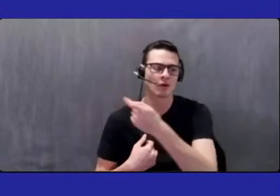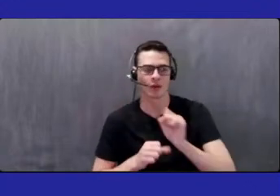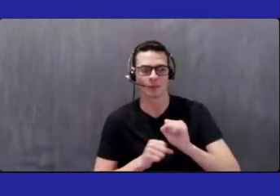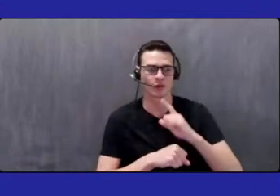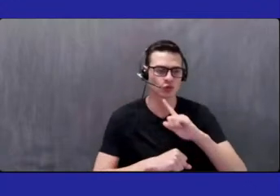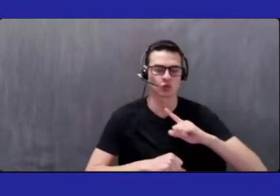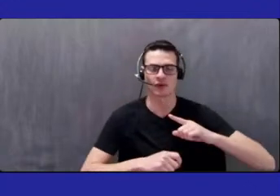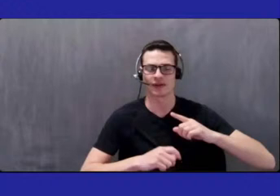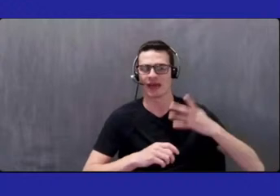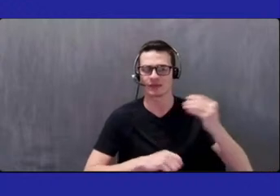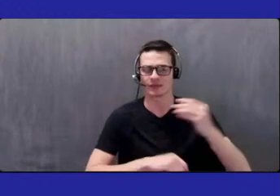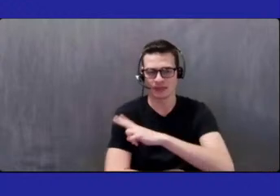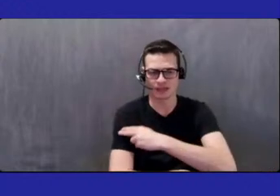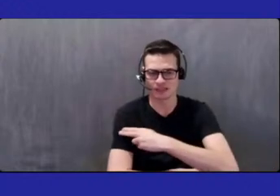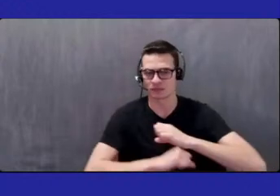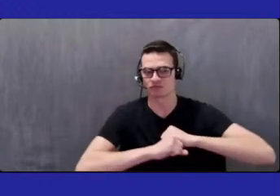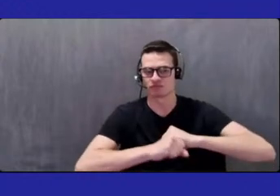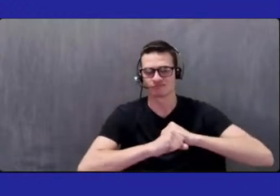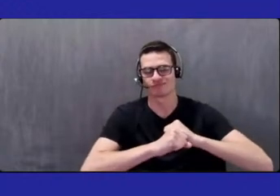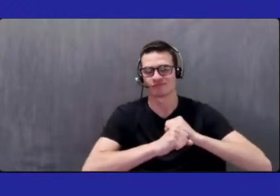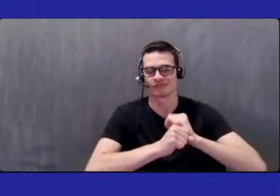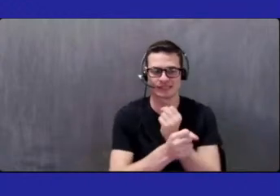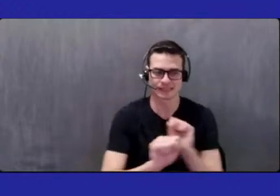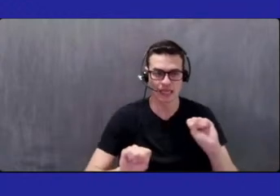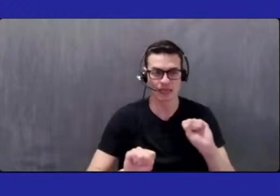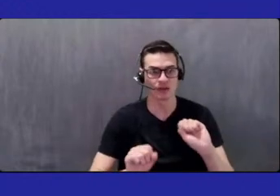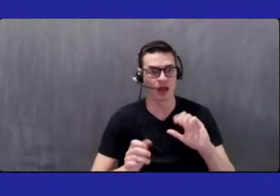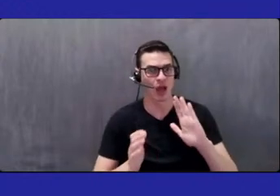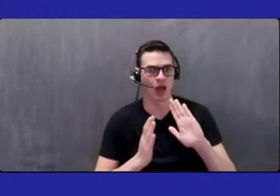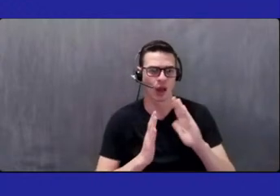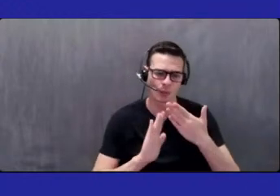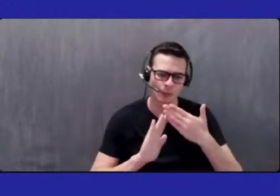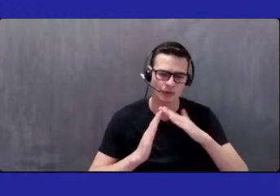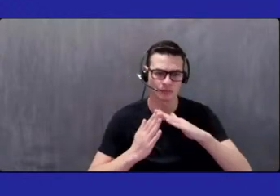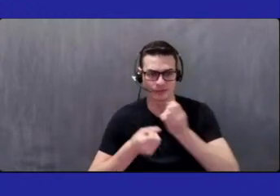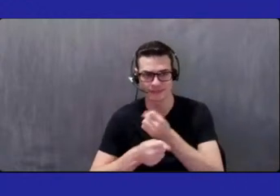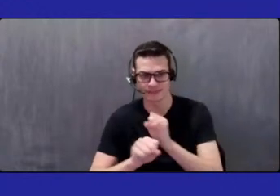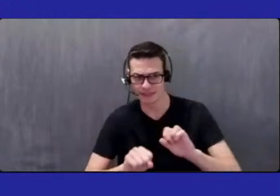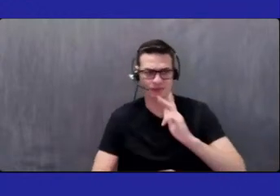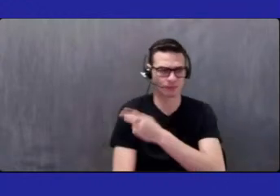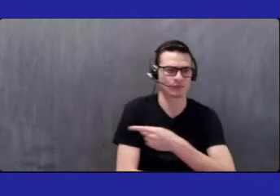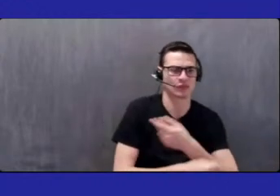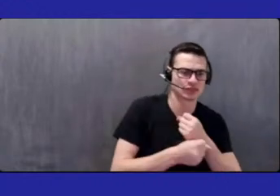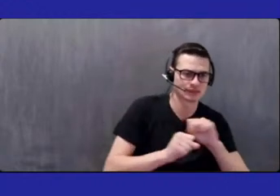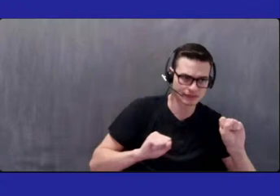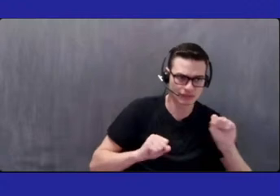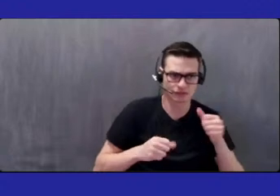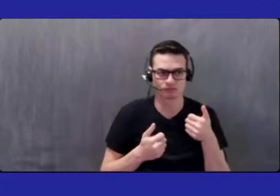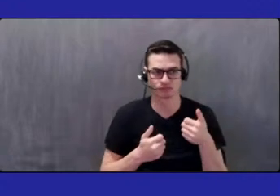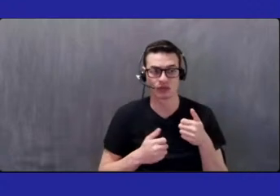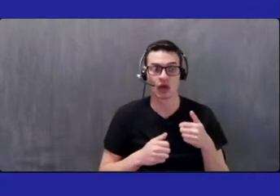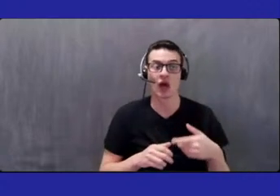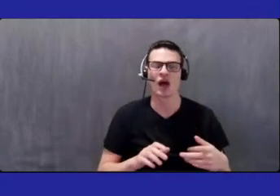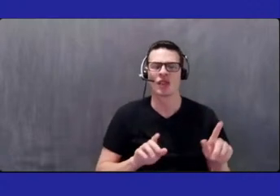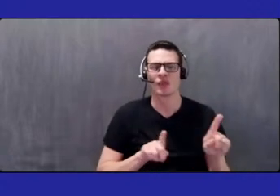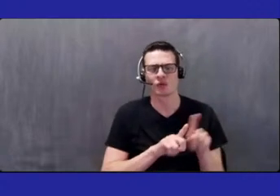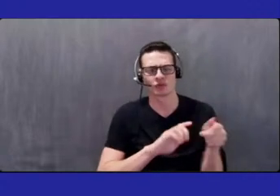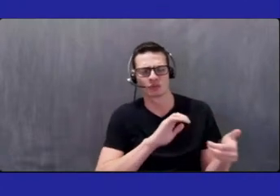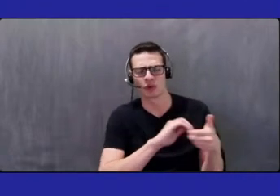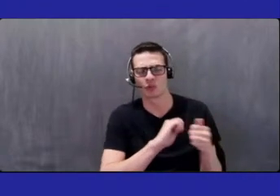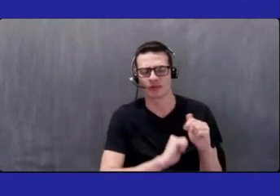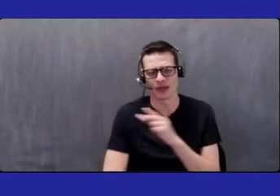perimeters and making sure that our neighborhood and our patients are feeling extra safe in conjunction with our hospital police and things of that nature as well.